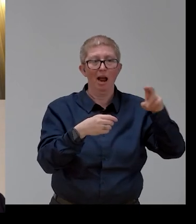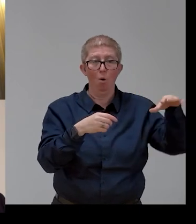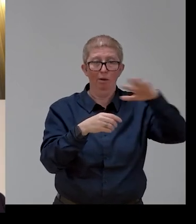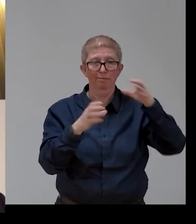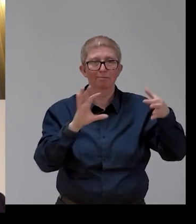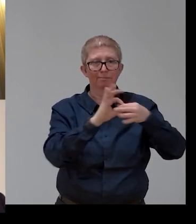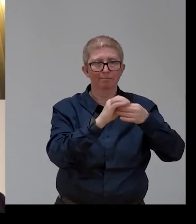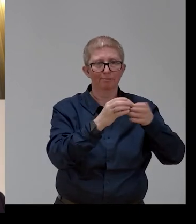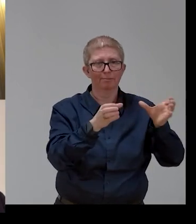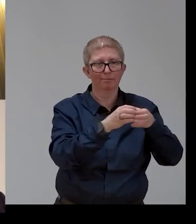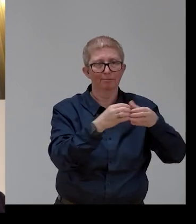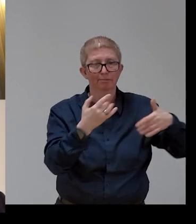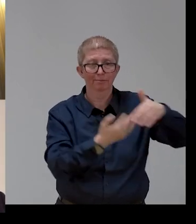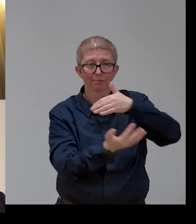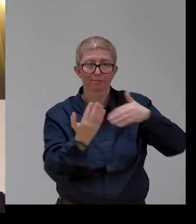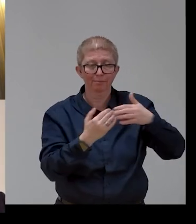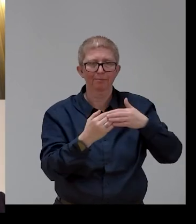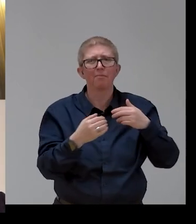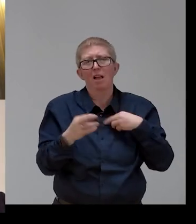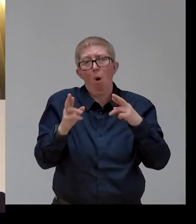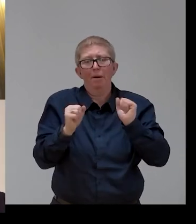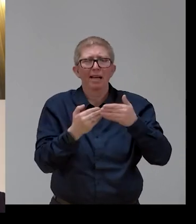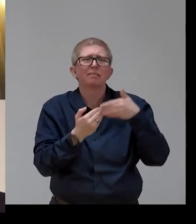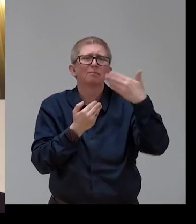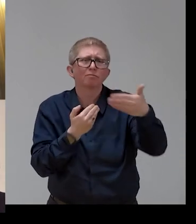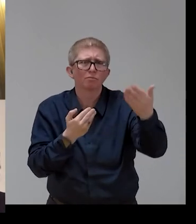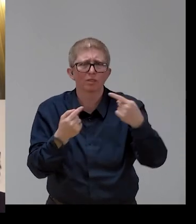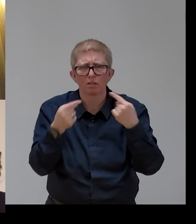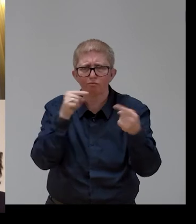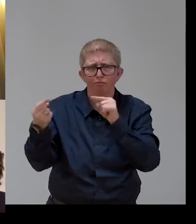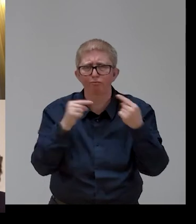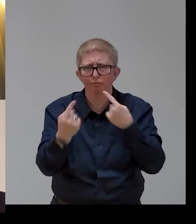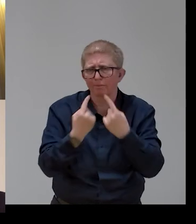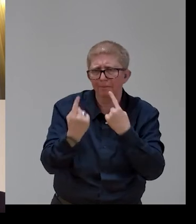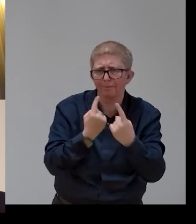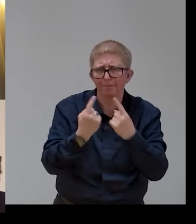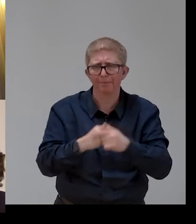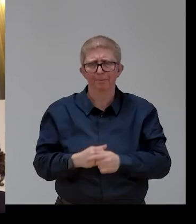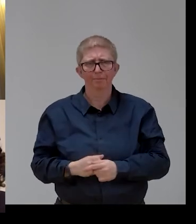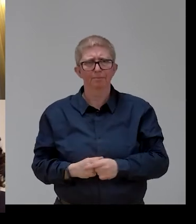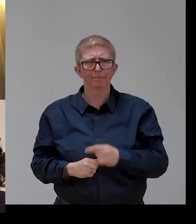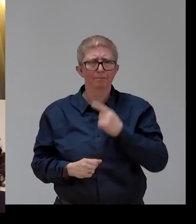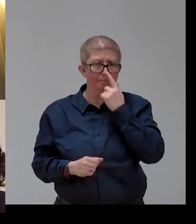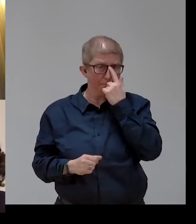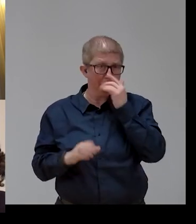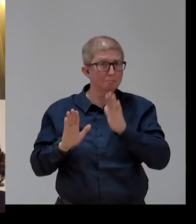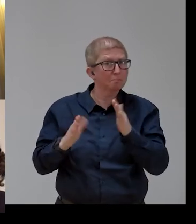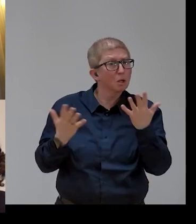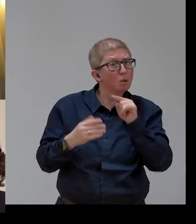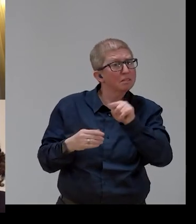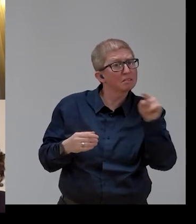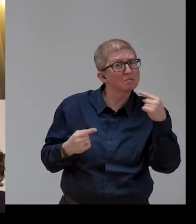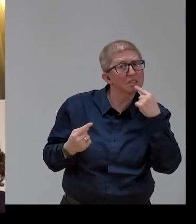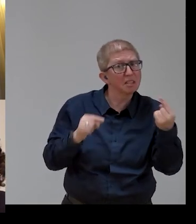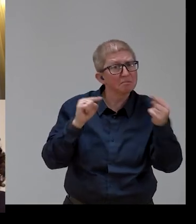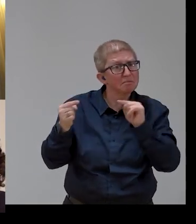later on responding or reacting to what is said by the other panelists. Let's turn to